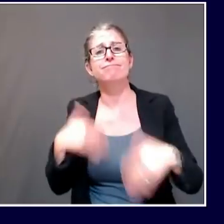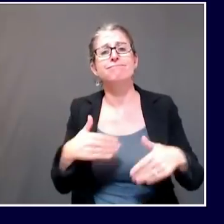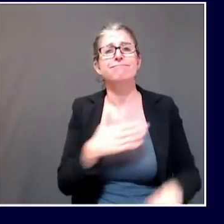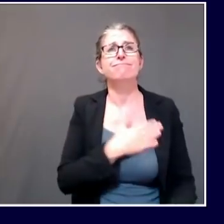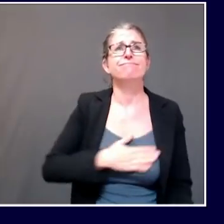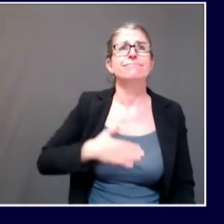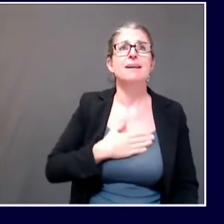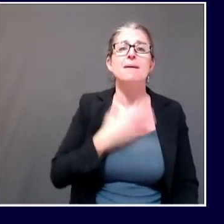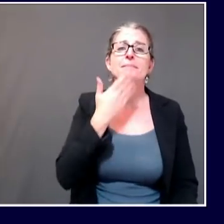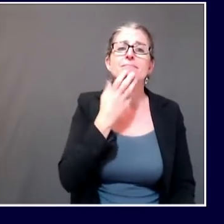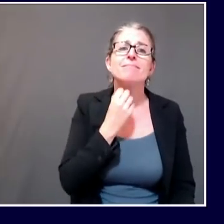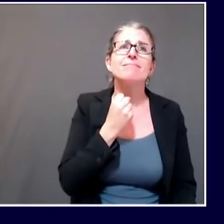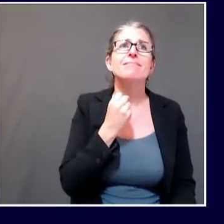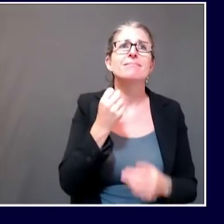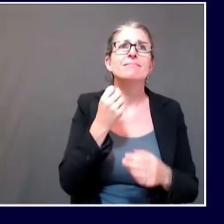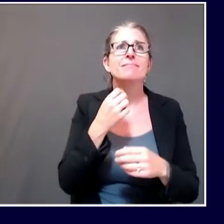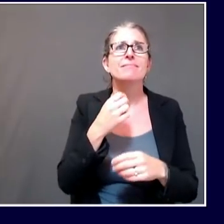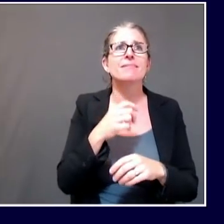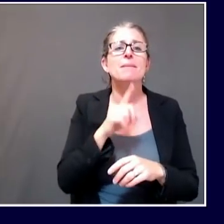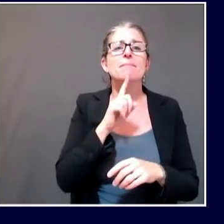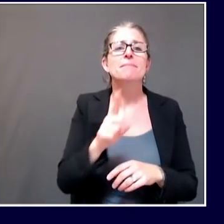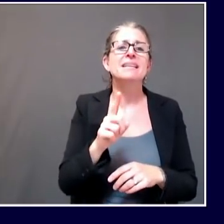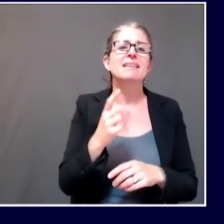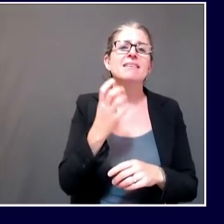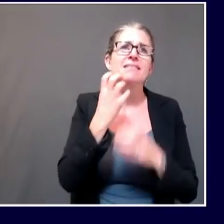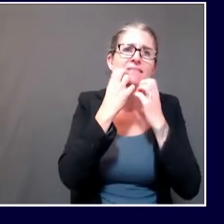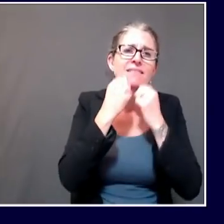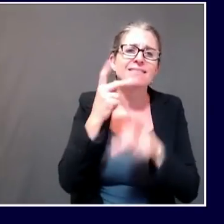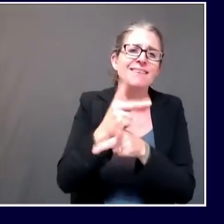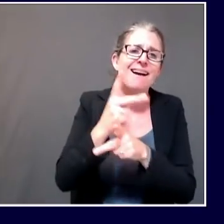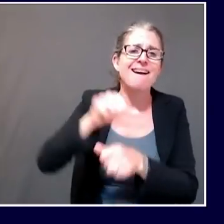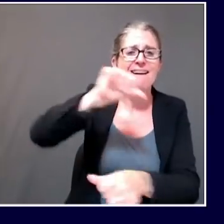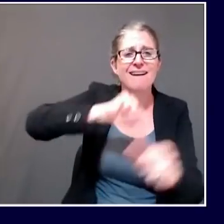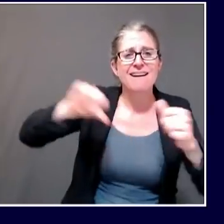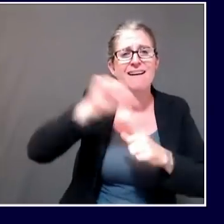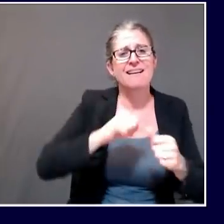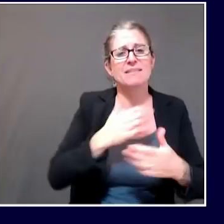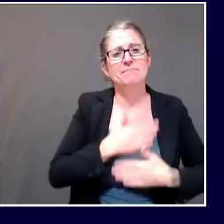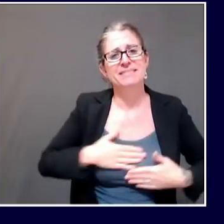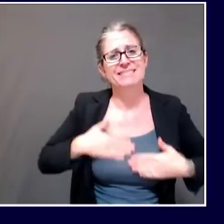kind and take care of one another. We will look forward to chatting again on Thursday.